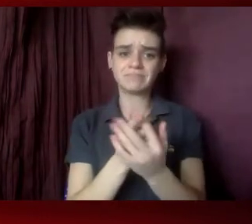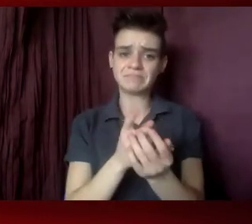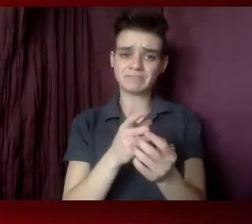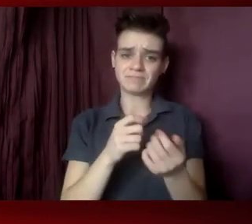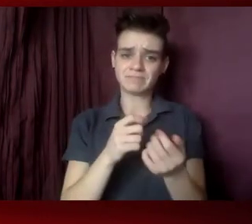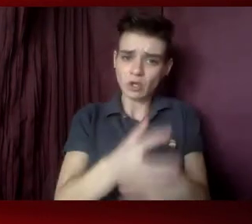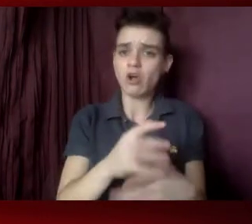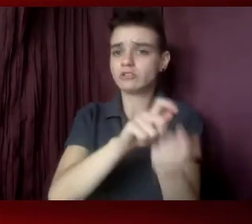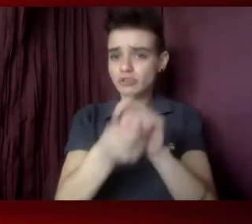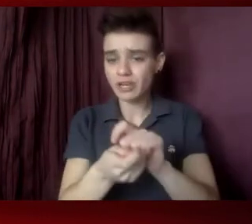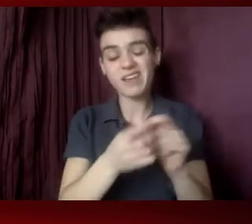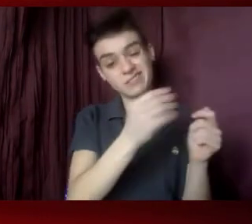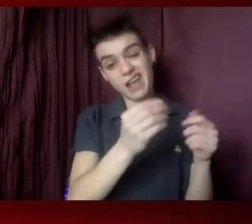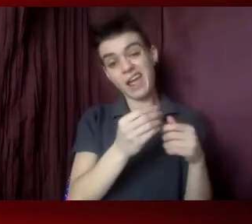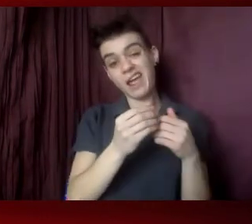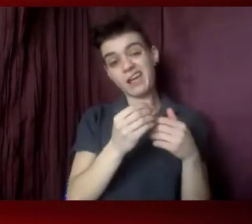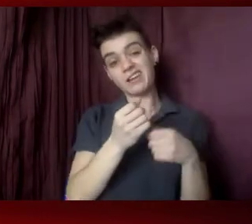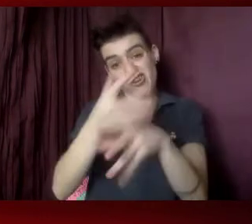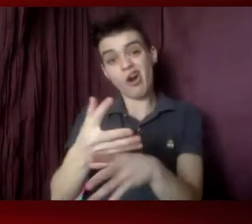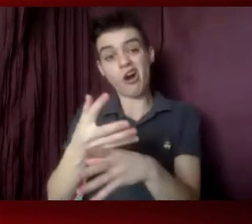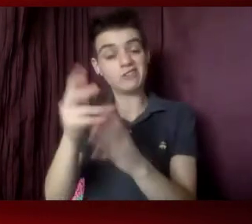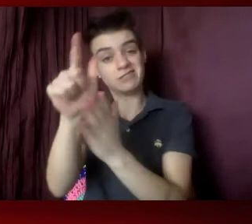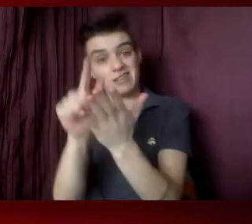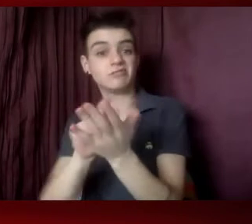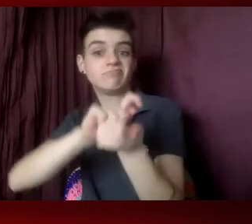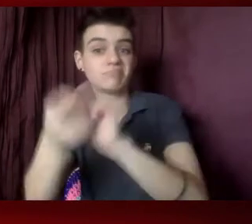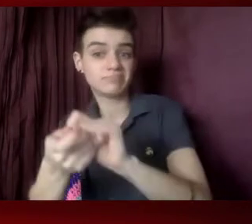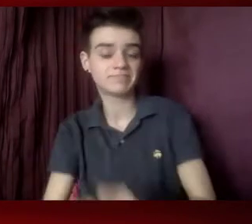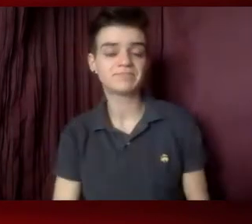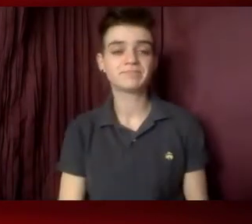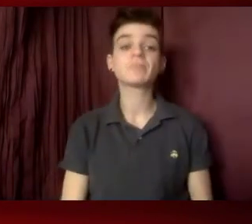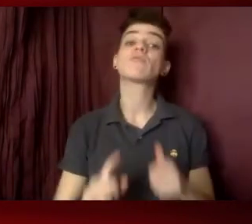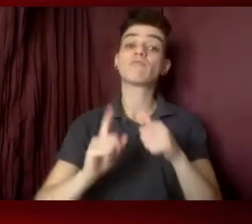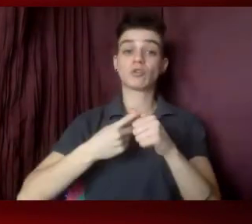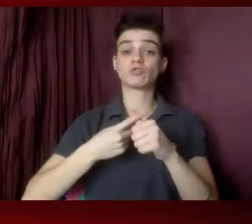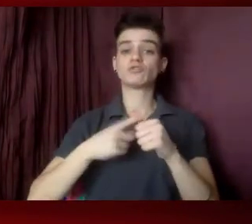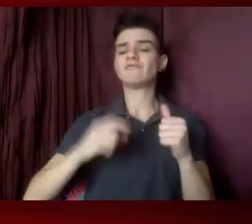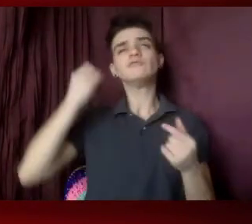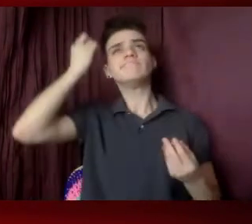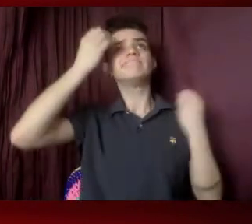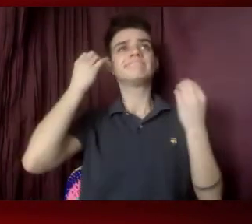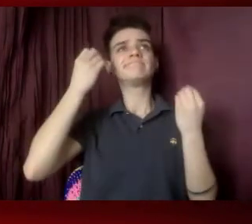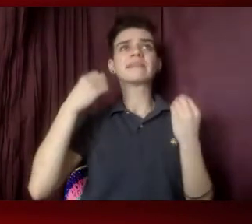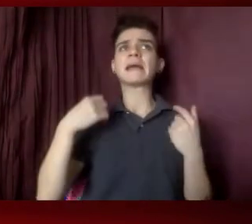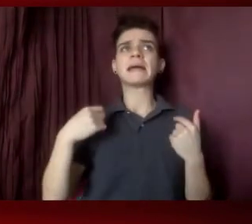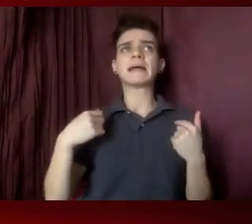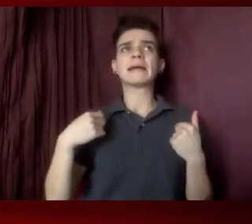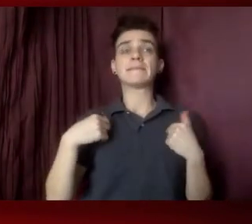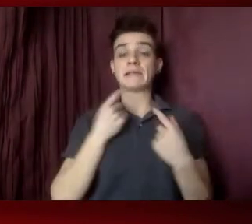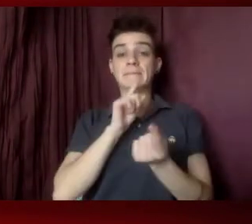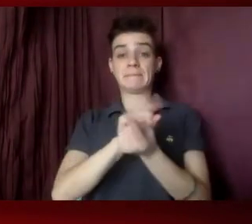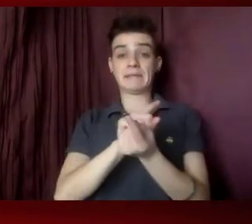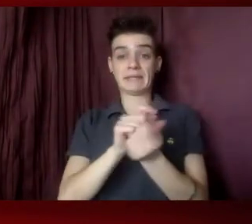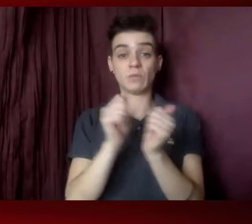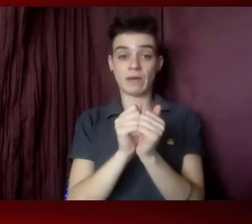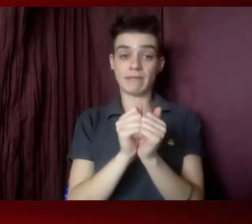lead to legislative better outcomes. So first, what you want to think about is what can you expect when you meet with your legislator